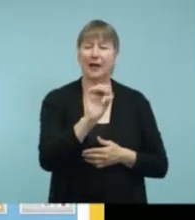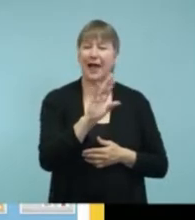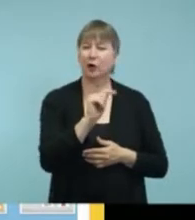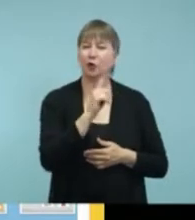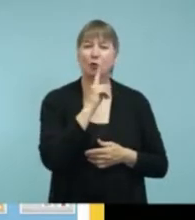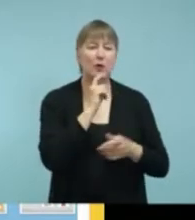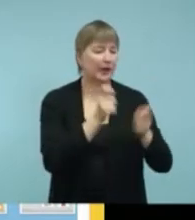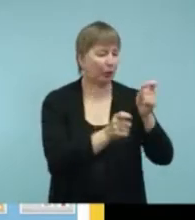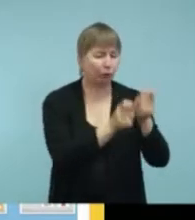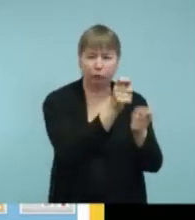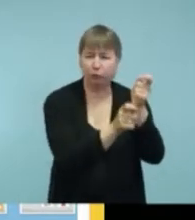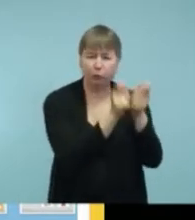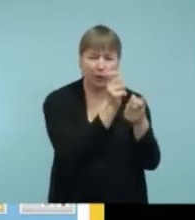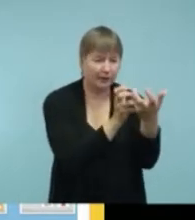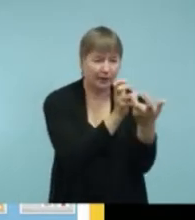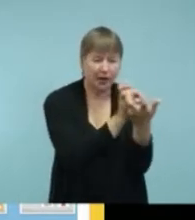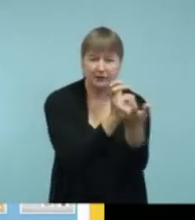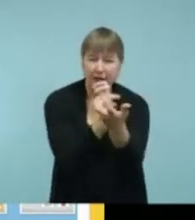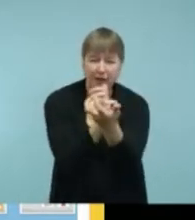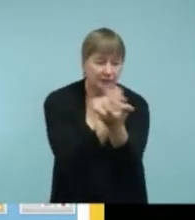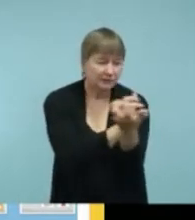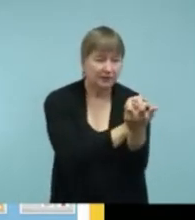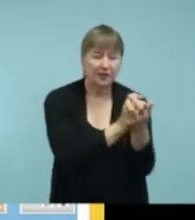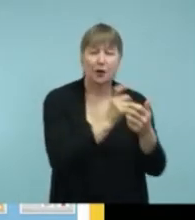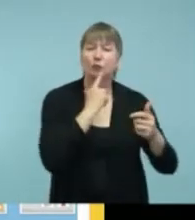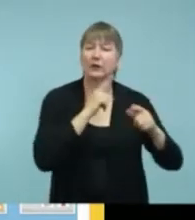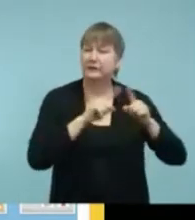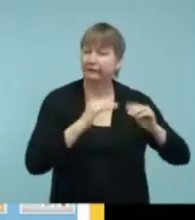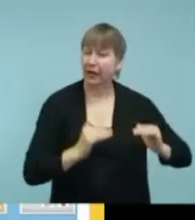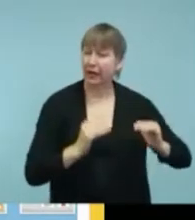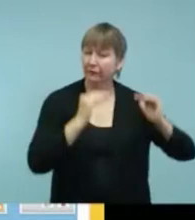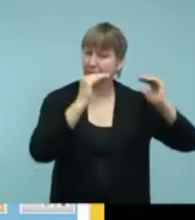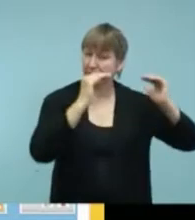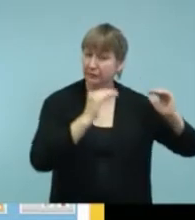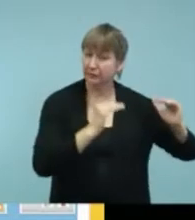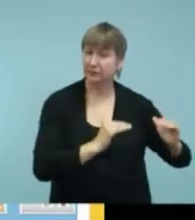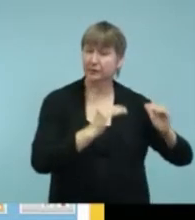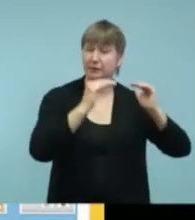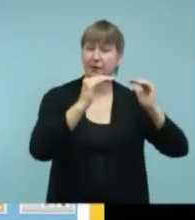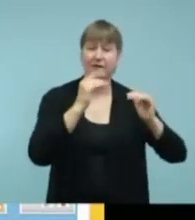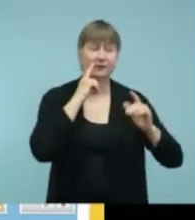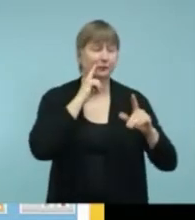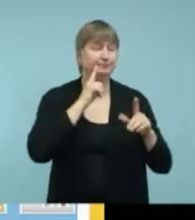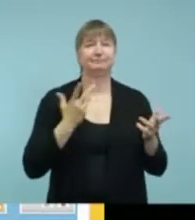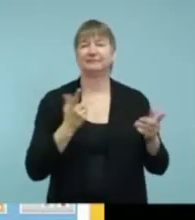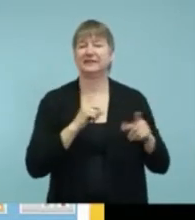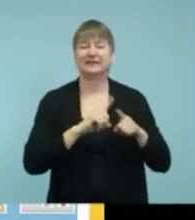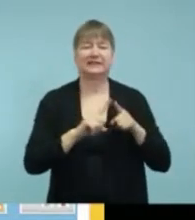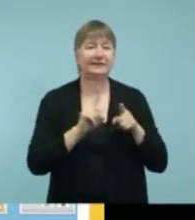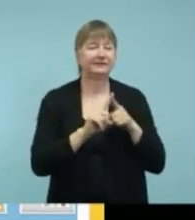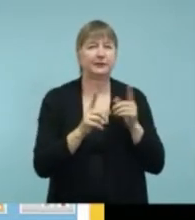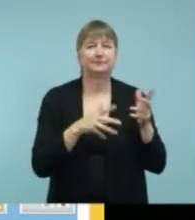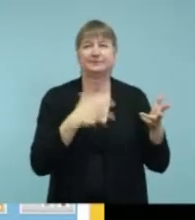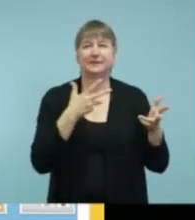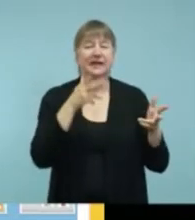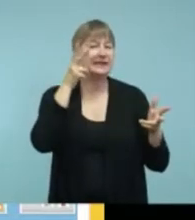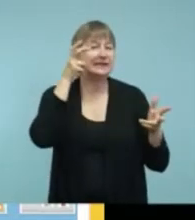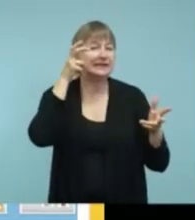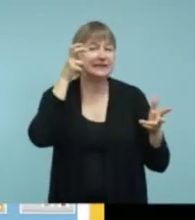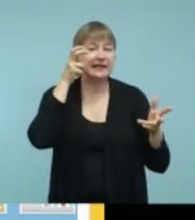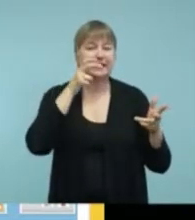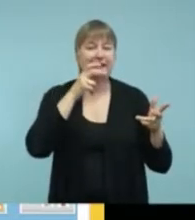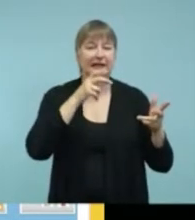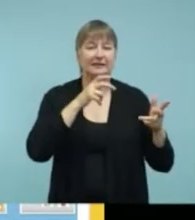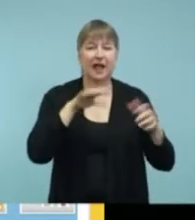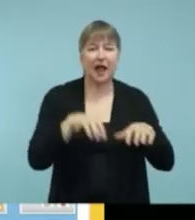Um, there's many, many different levels that you could use, um, for different, um, listing kind of activities. And